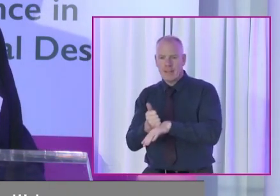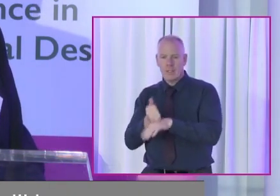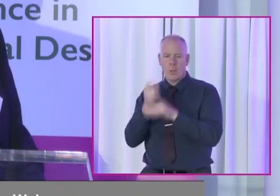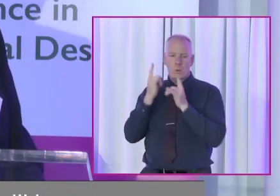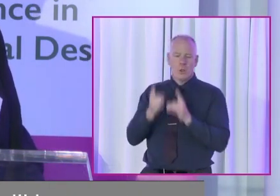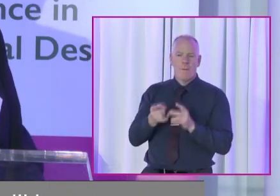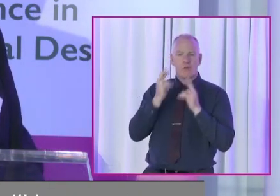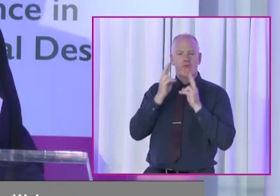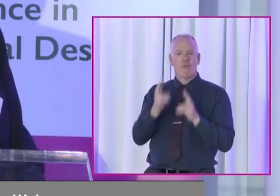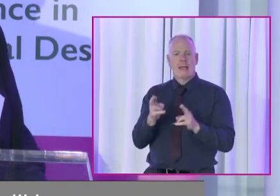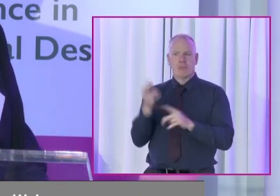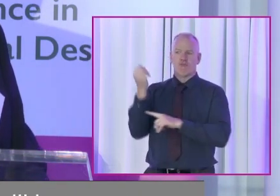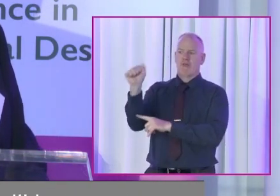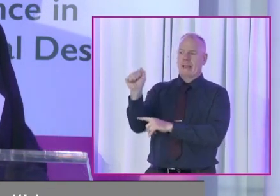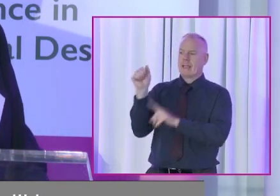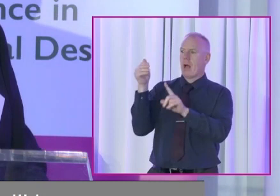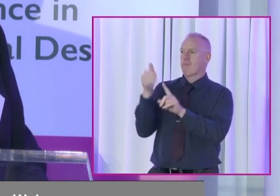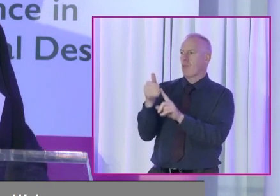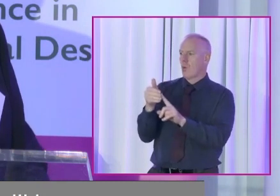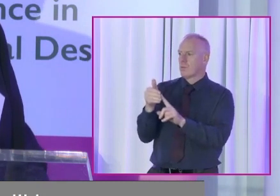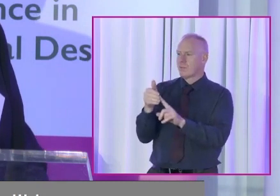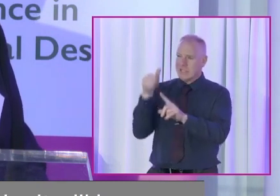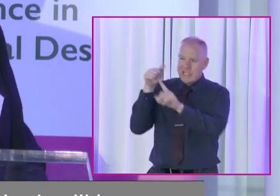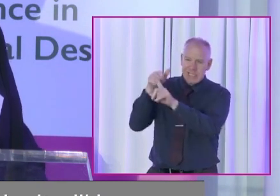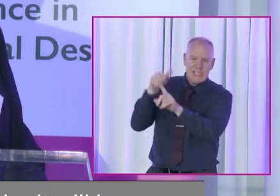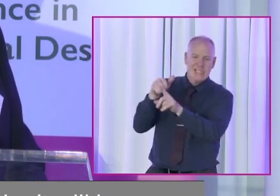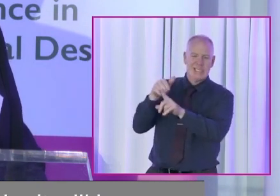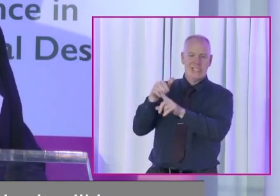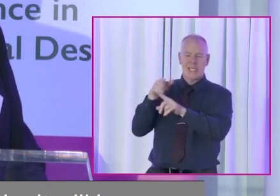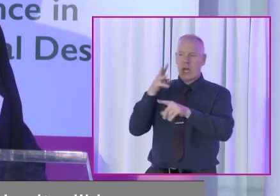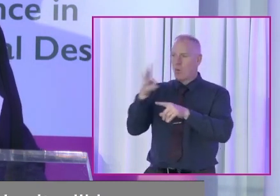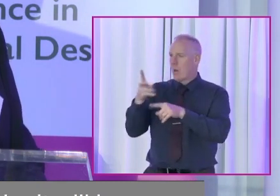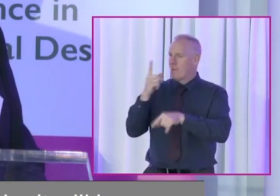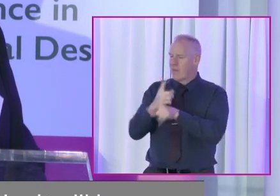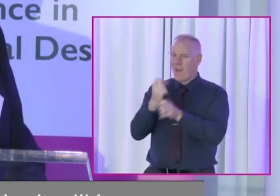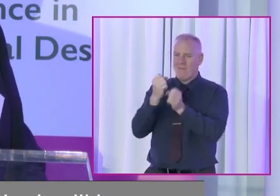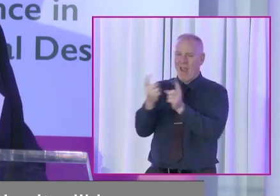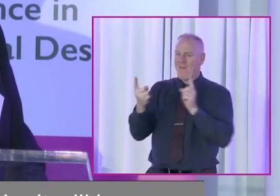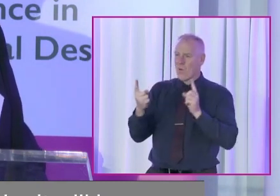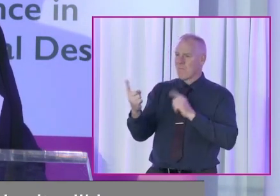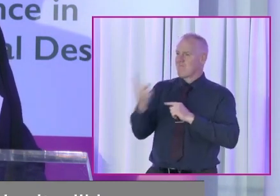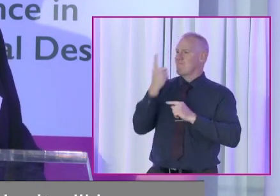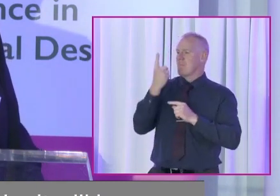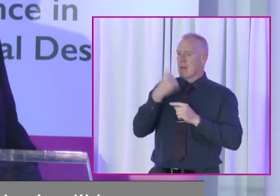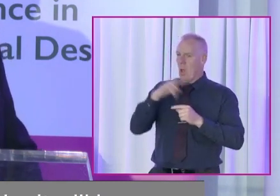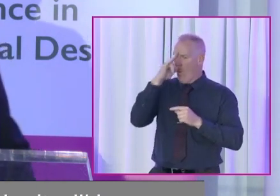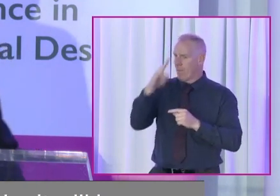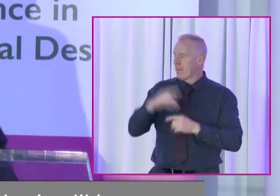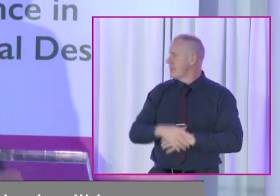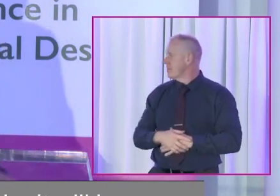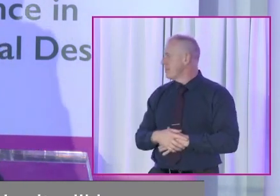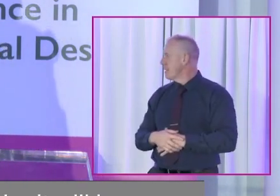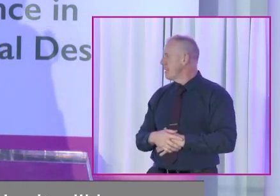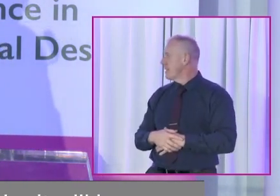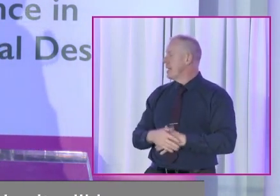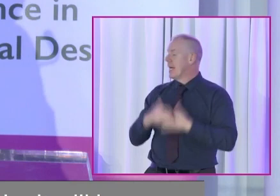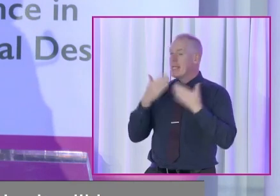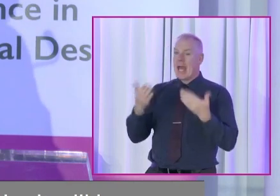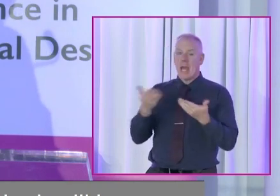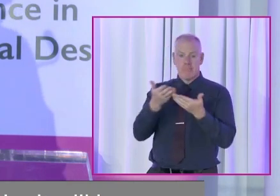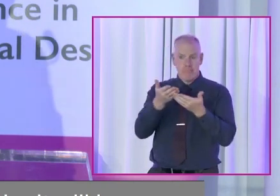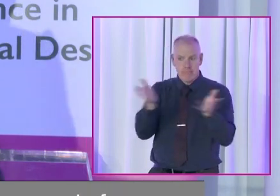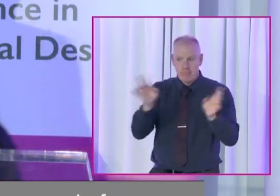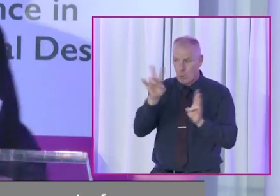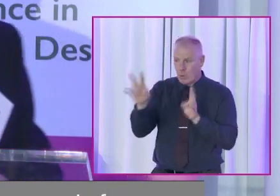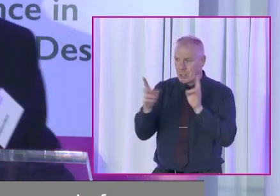approach. It will be a radical approach. It will be noisy and it will be in everyone's face. That's what I hope. Now, so to open it up